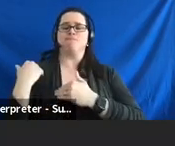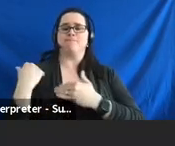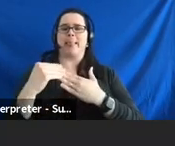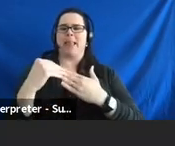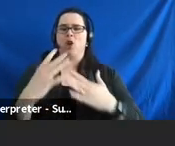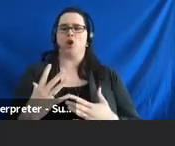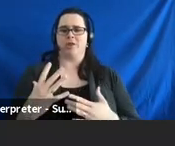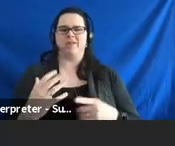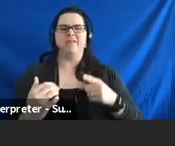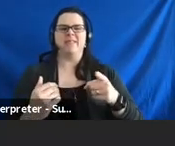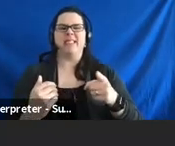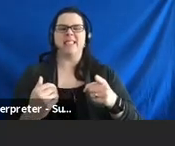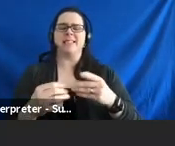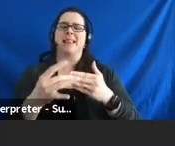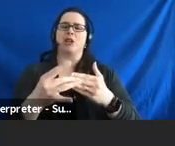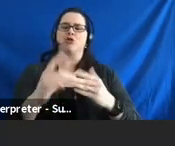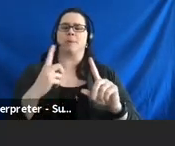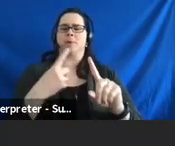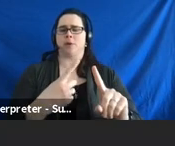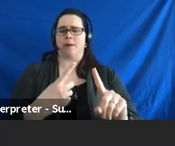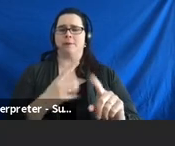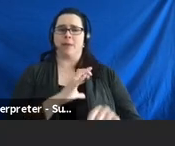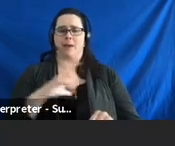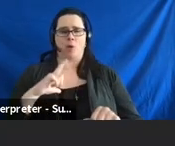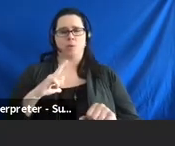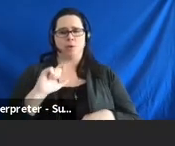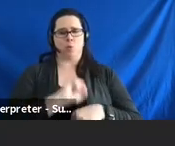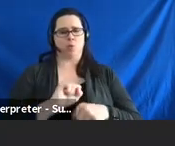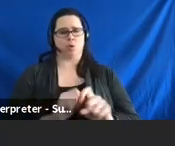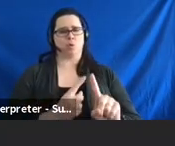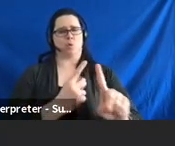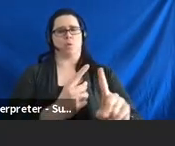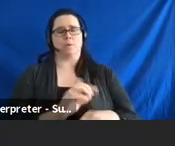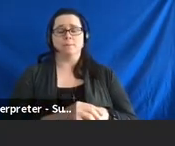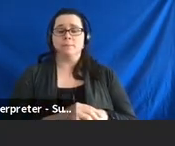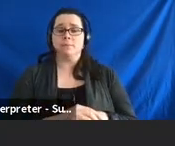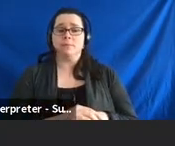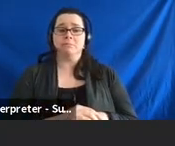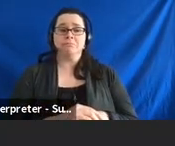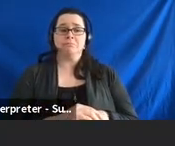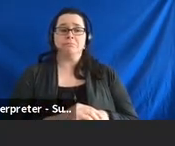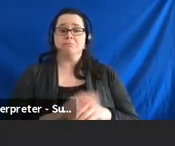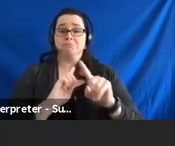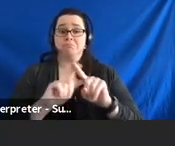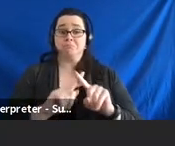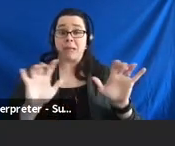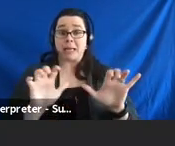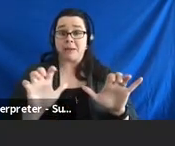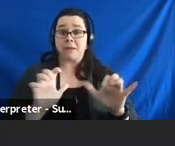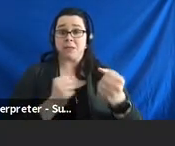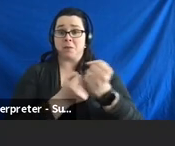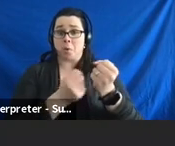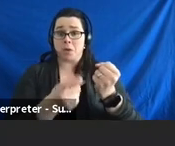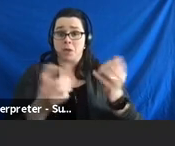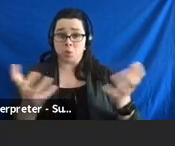think of this as the leadership objective that the council works on. And so, some of our activities under here is to prepare self